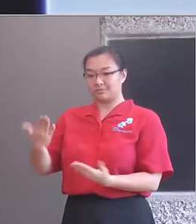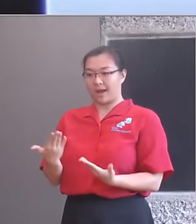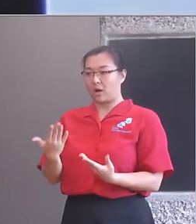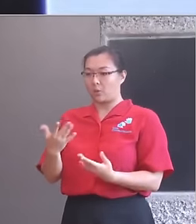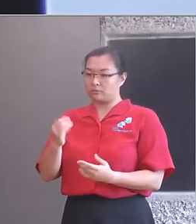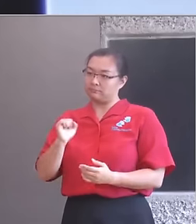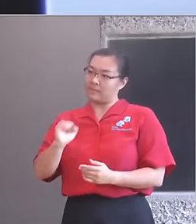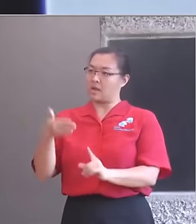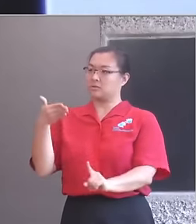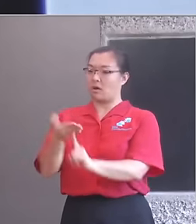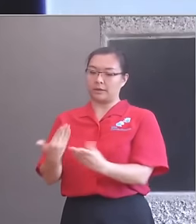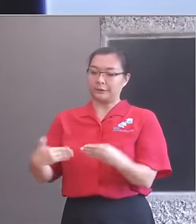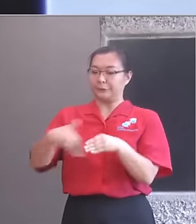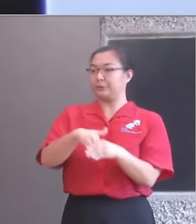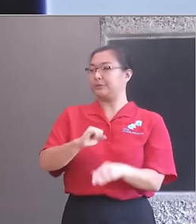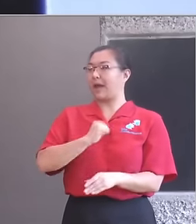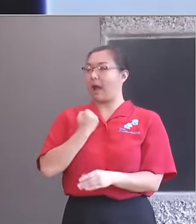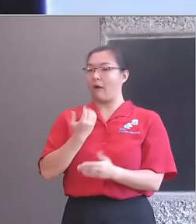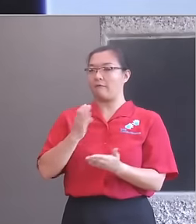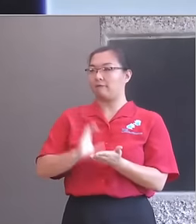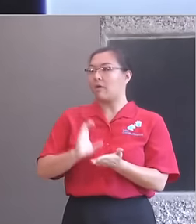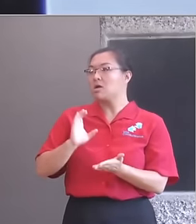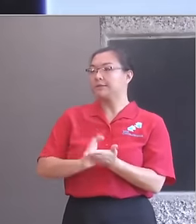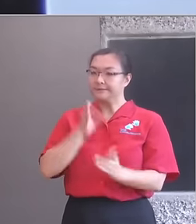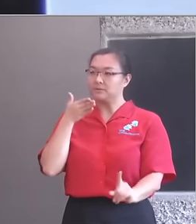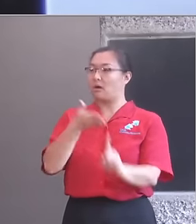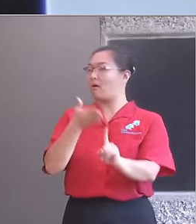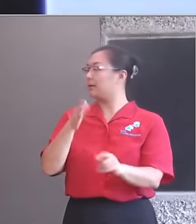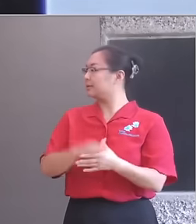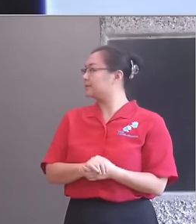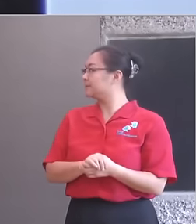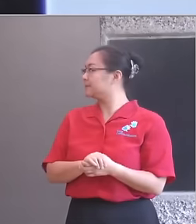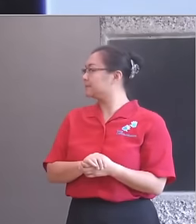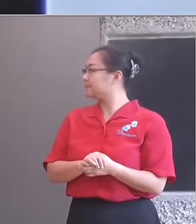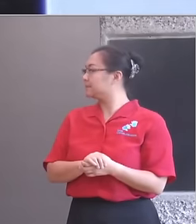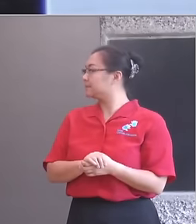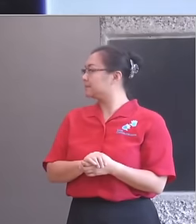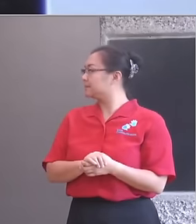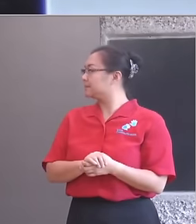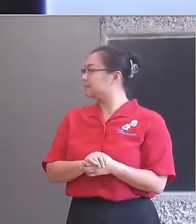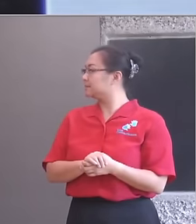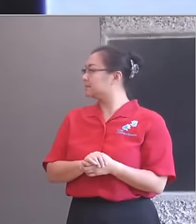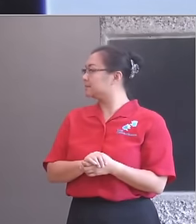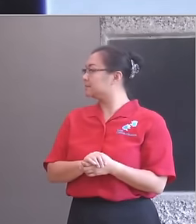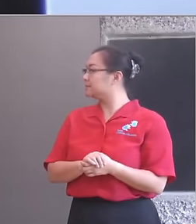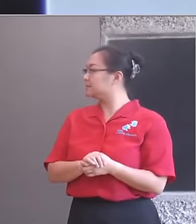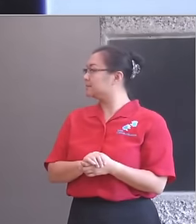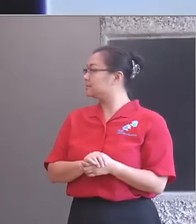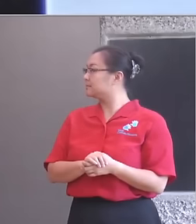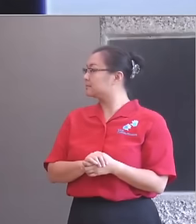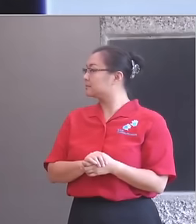663 national portfolio arts organizations and our 21 major partner museums.